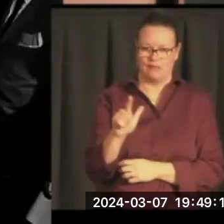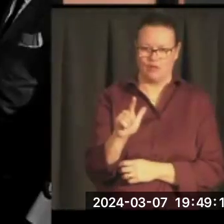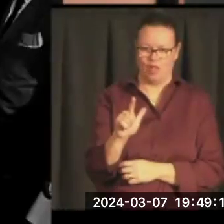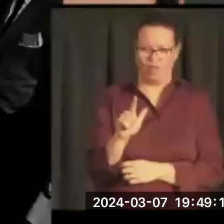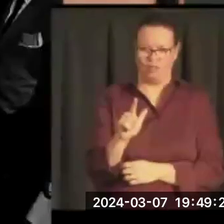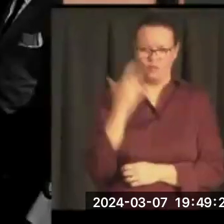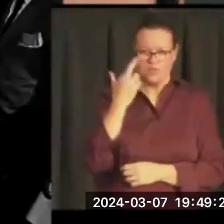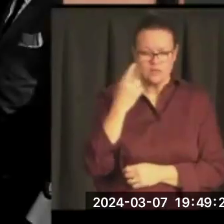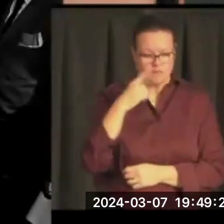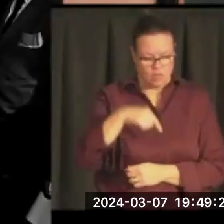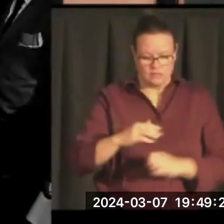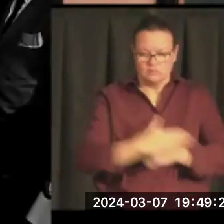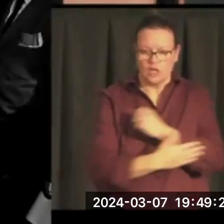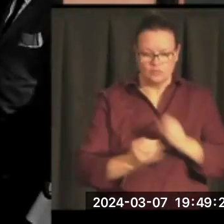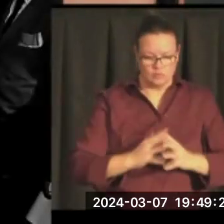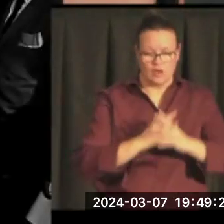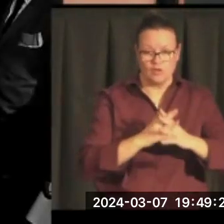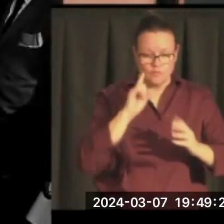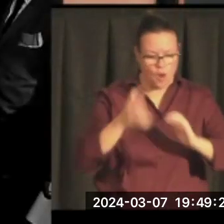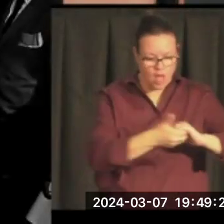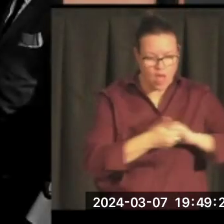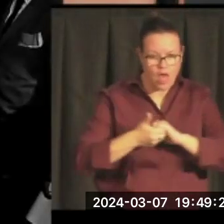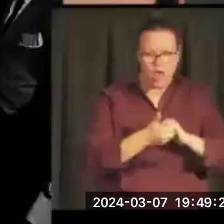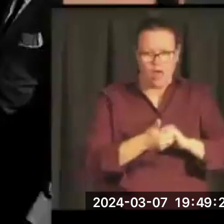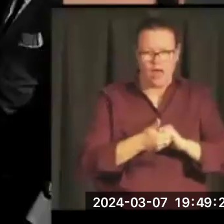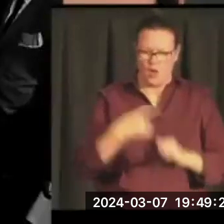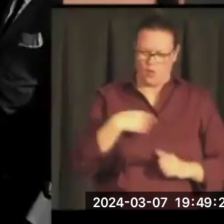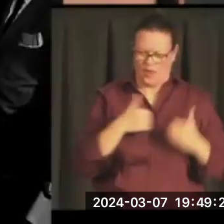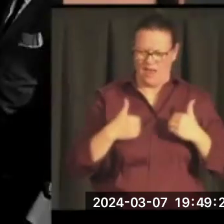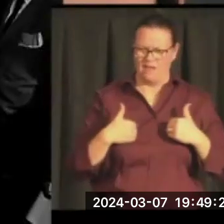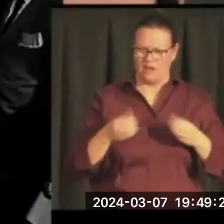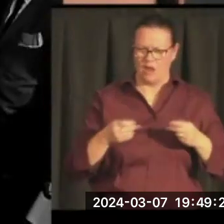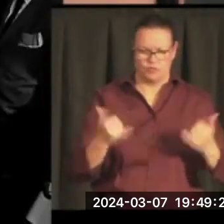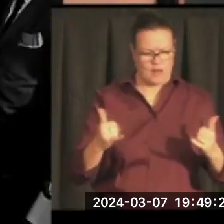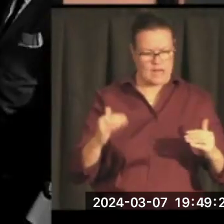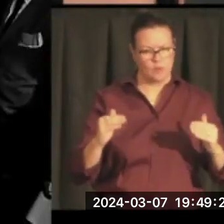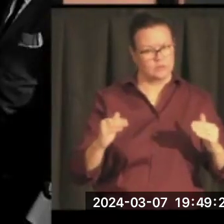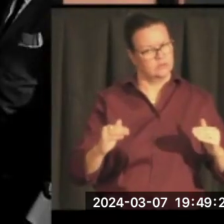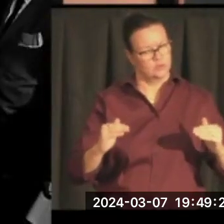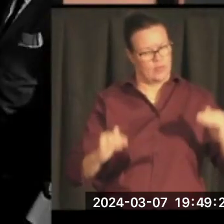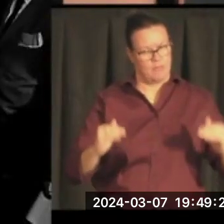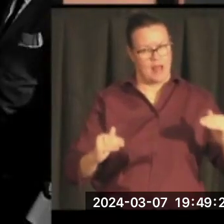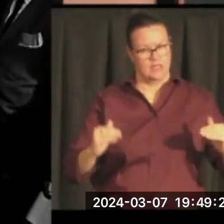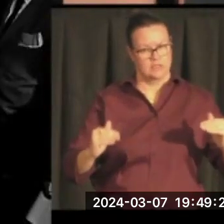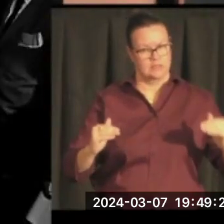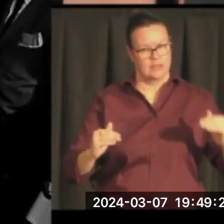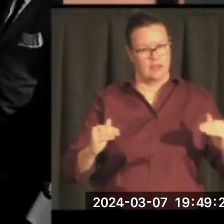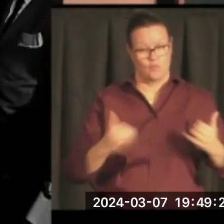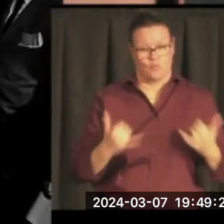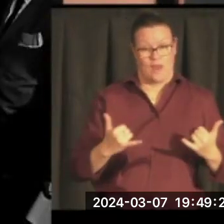of human events into delicate balance. At those moments, the acts of government